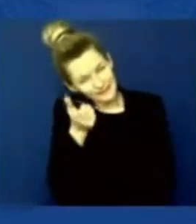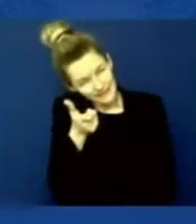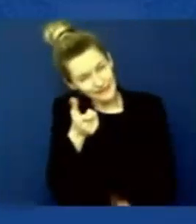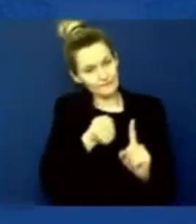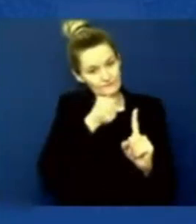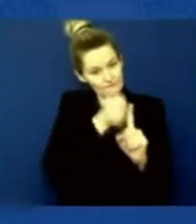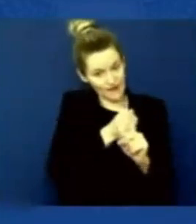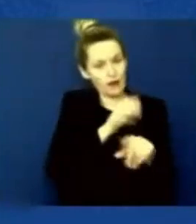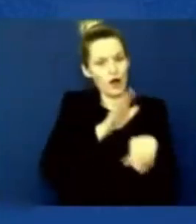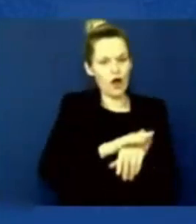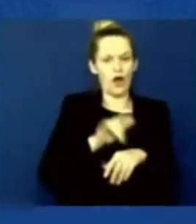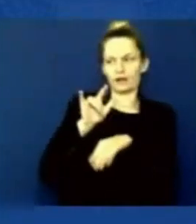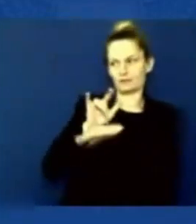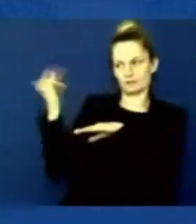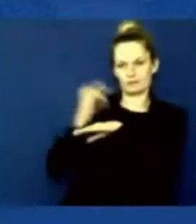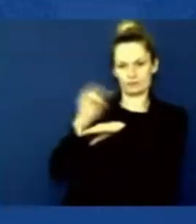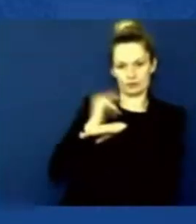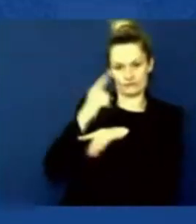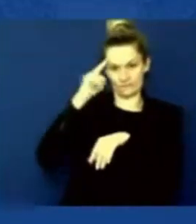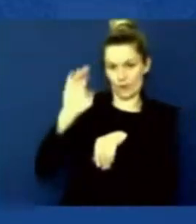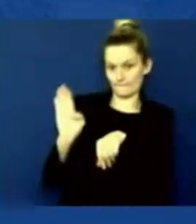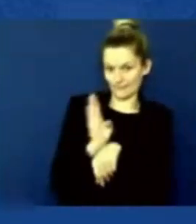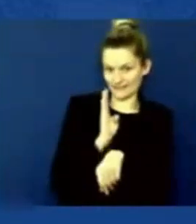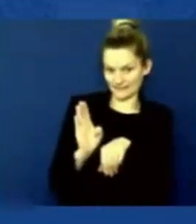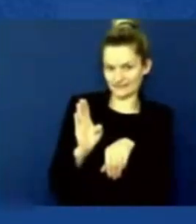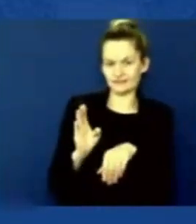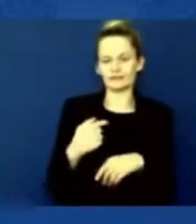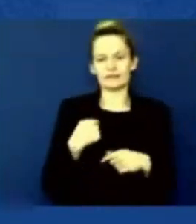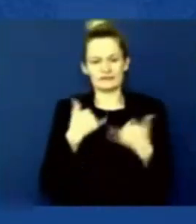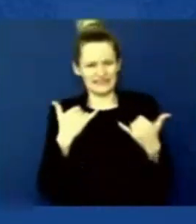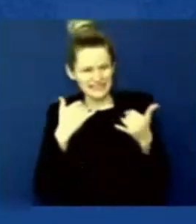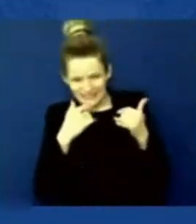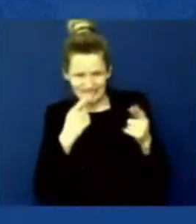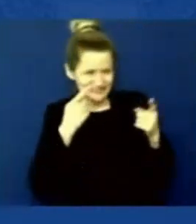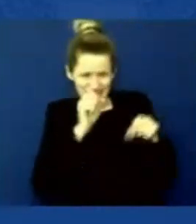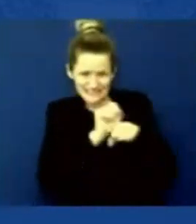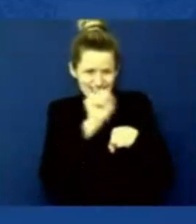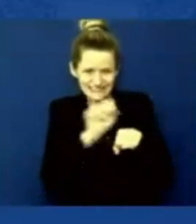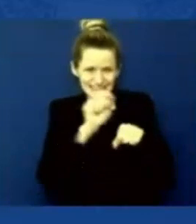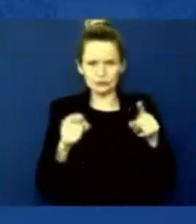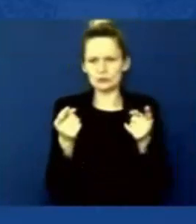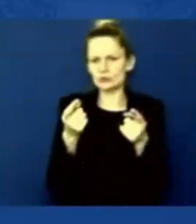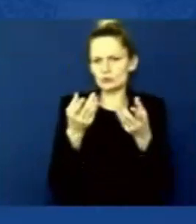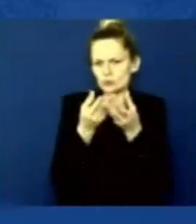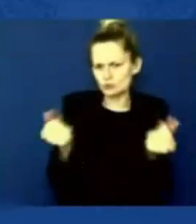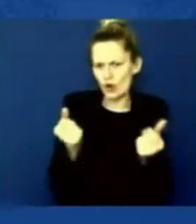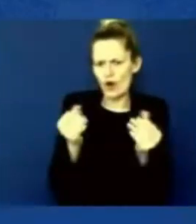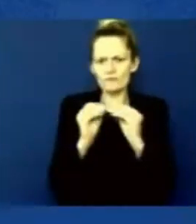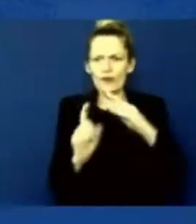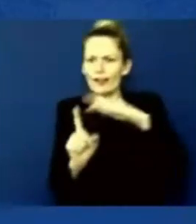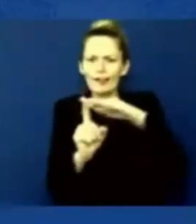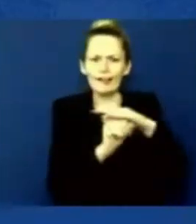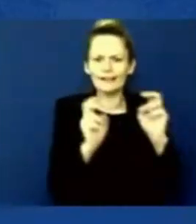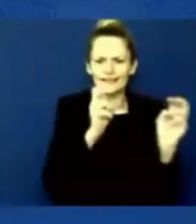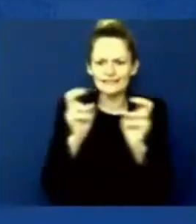our partners to mitigate any impact. These Civil Reserve flights will be helping facilitate the safe movement of